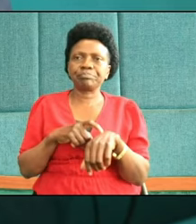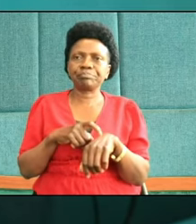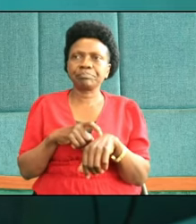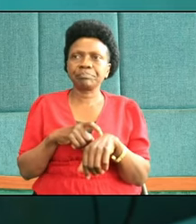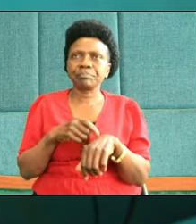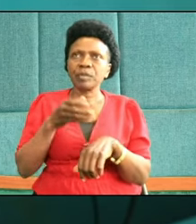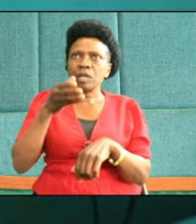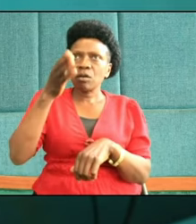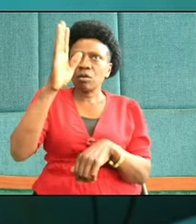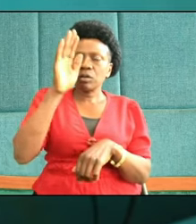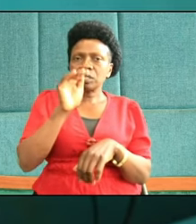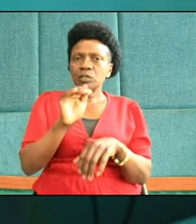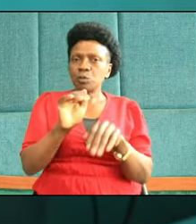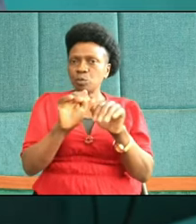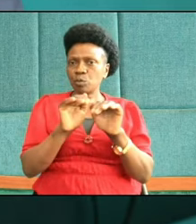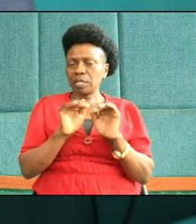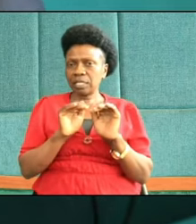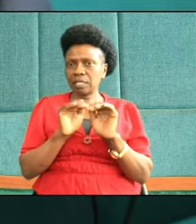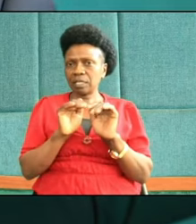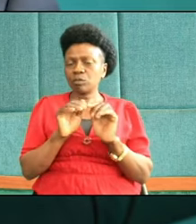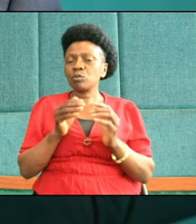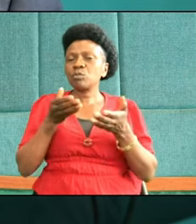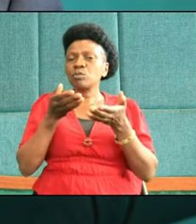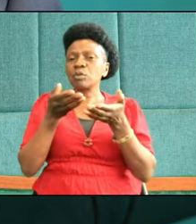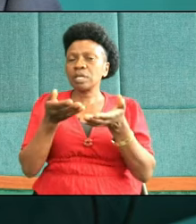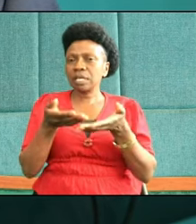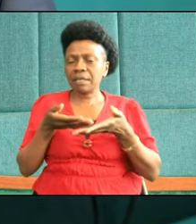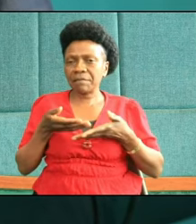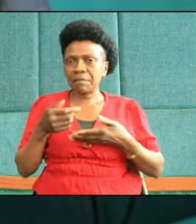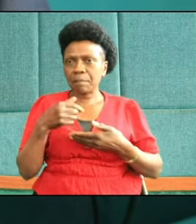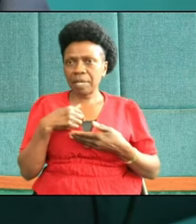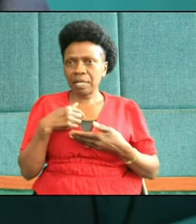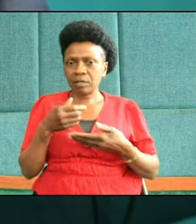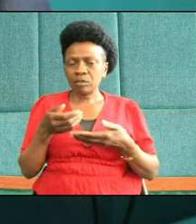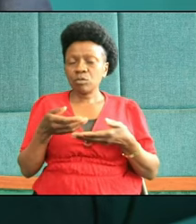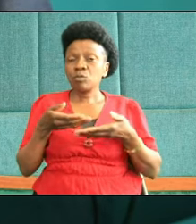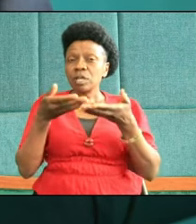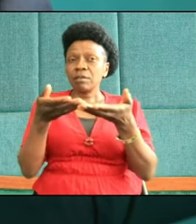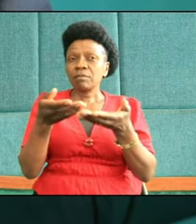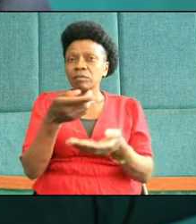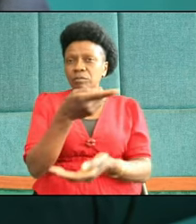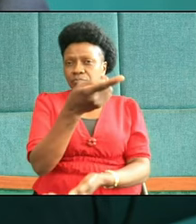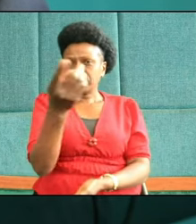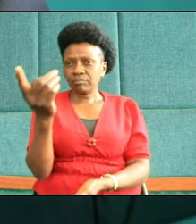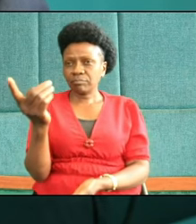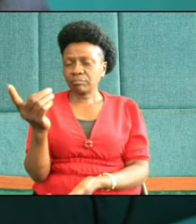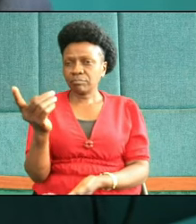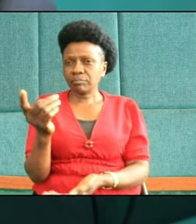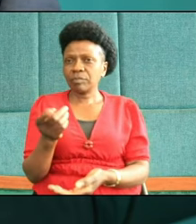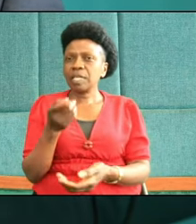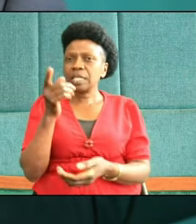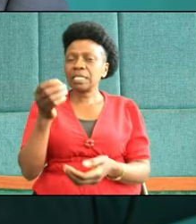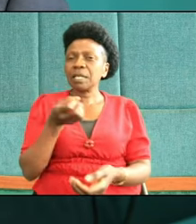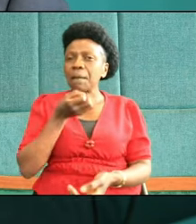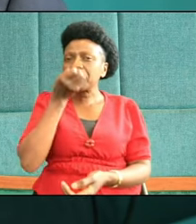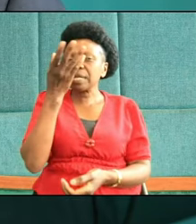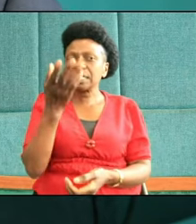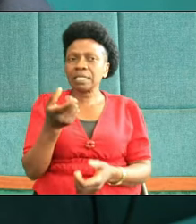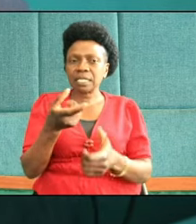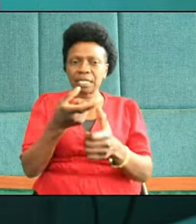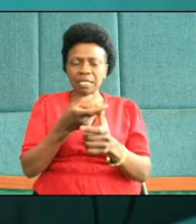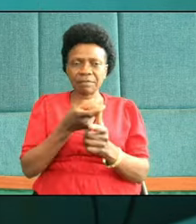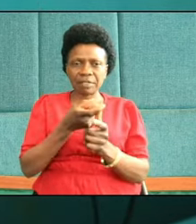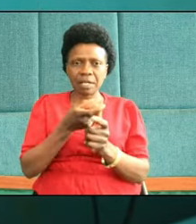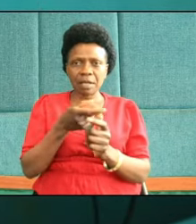God is waiting to give me, to give unto us this everlasting gift, because